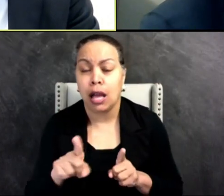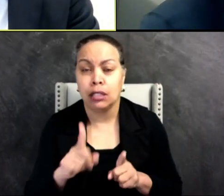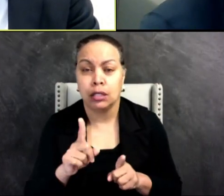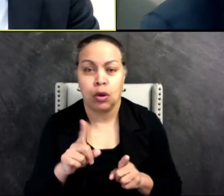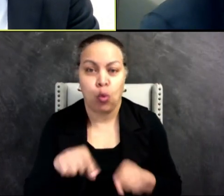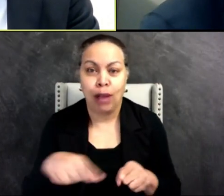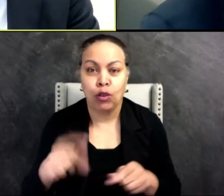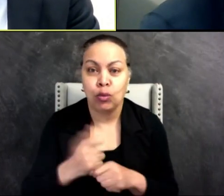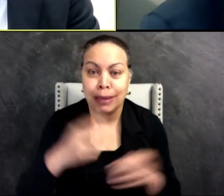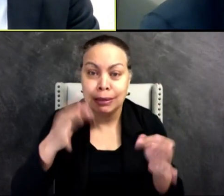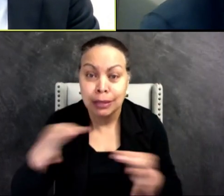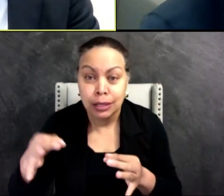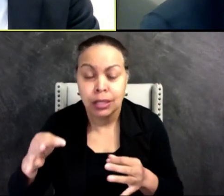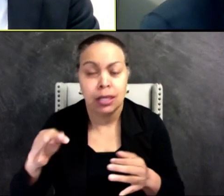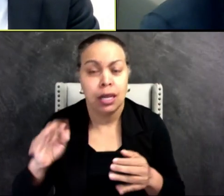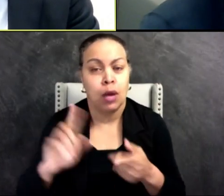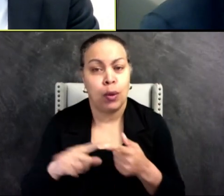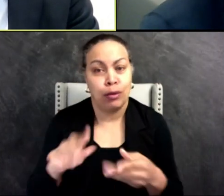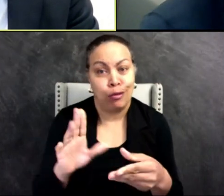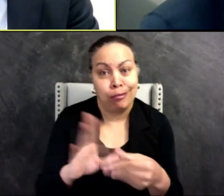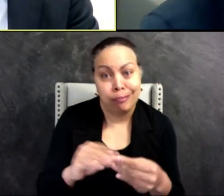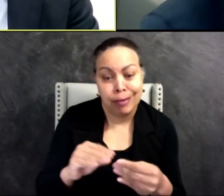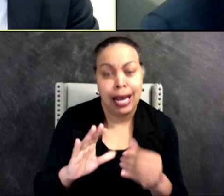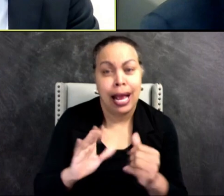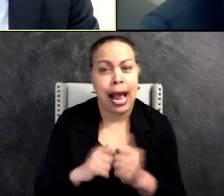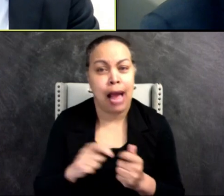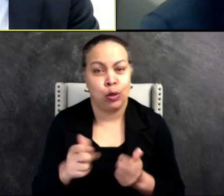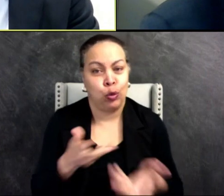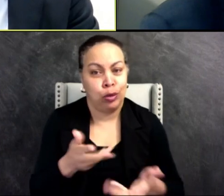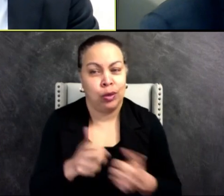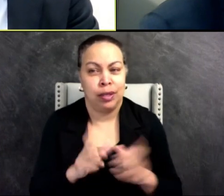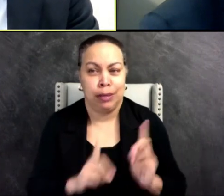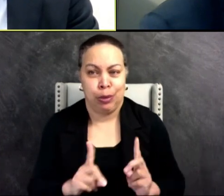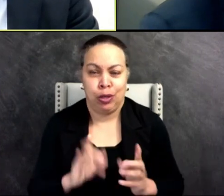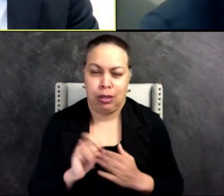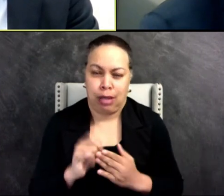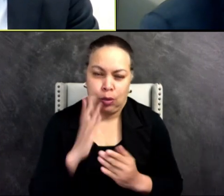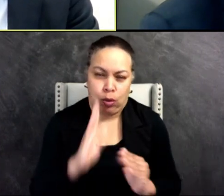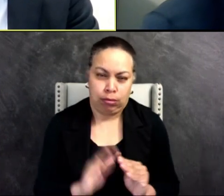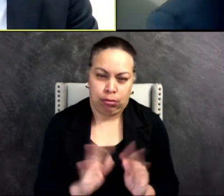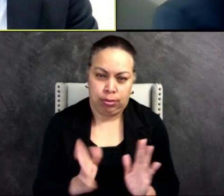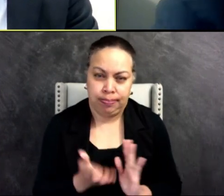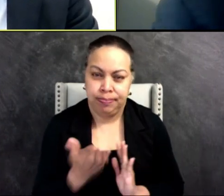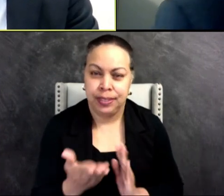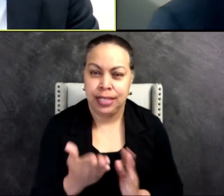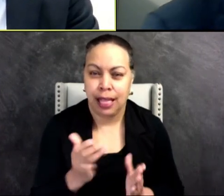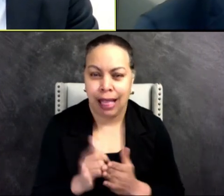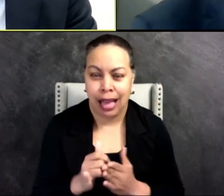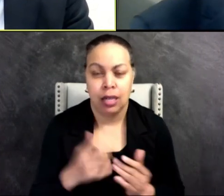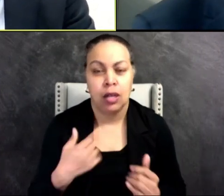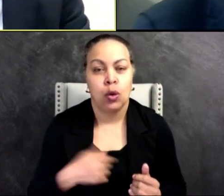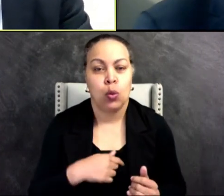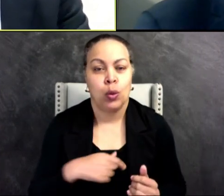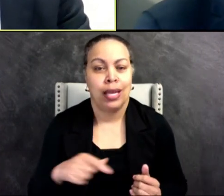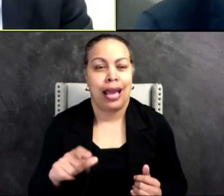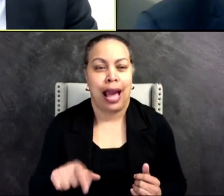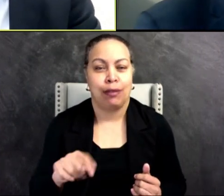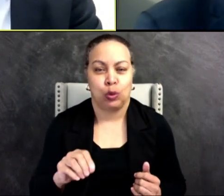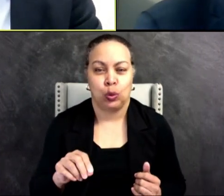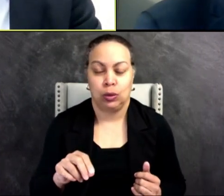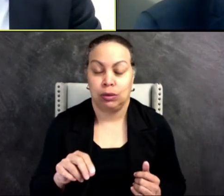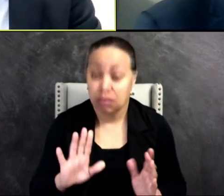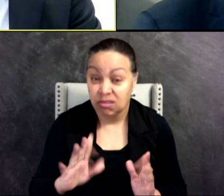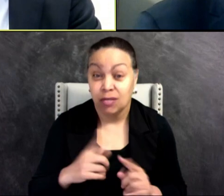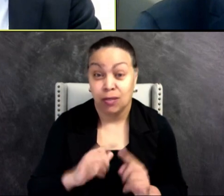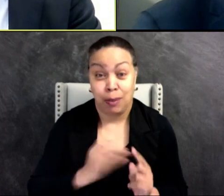what comes out your mouth, how you treat people. So I want to just make that clear, Lieutenant Pedrini, that we have to, in our conversations,